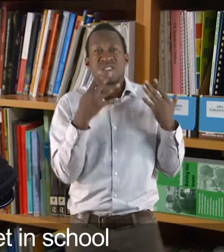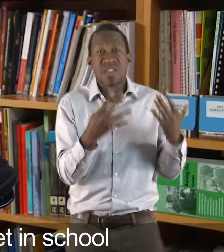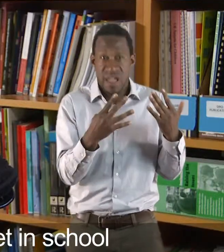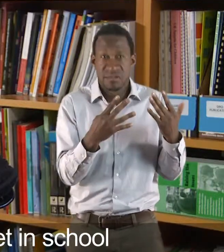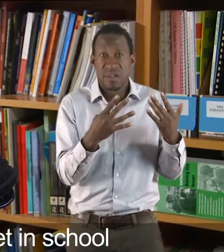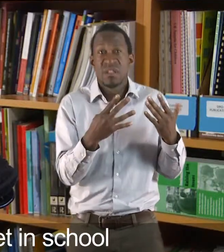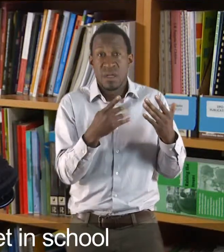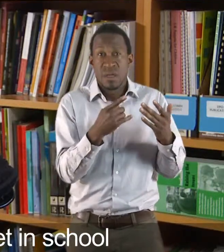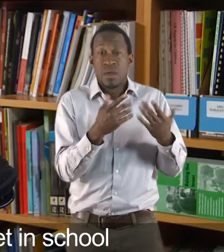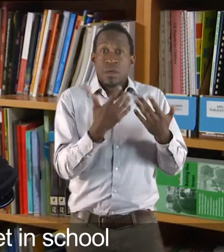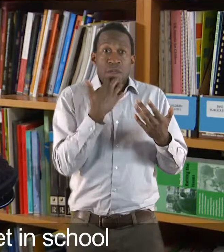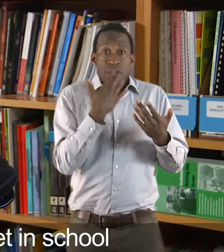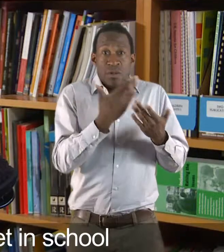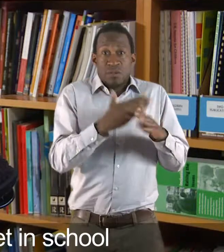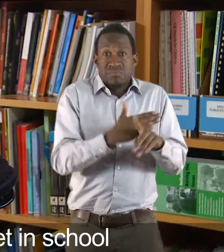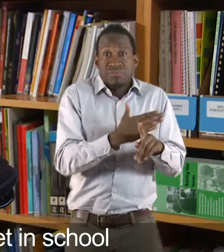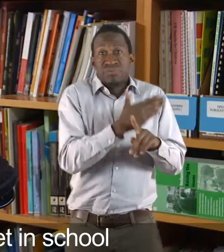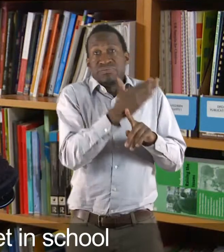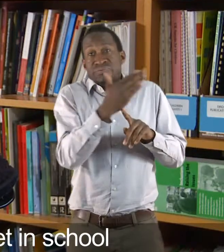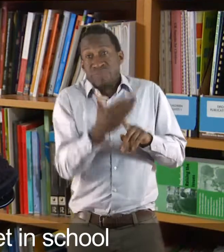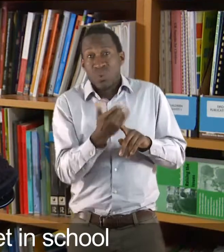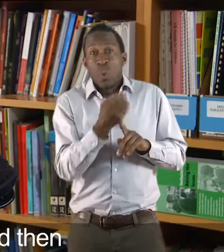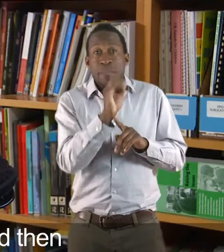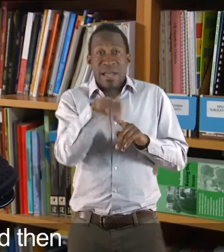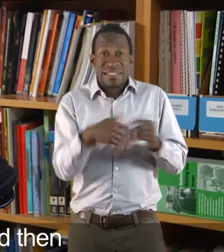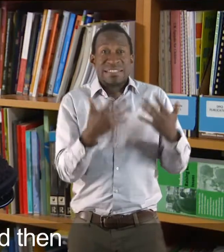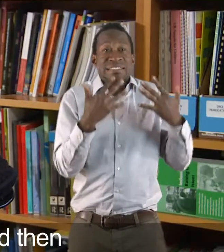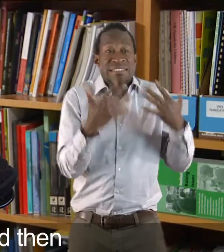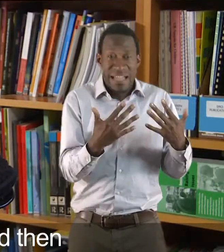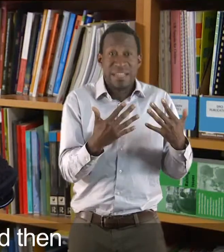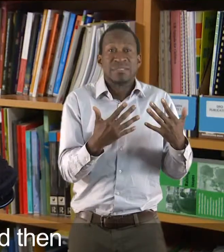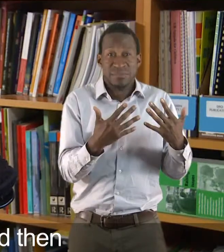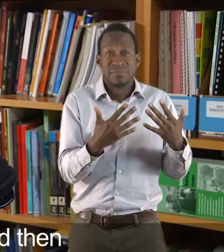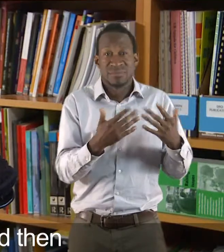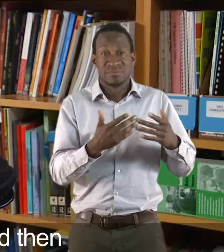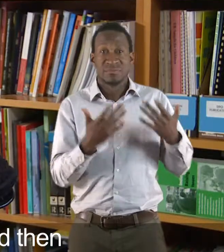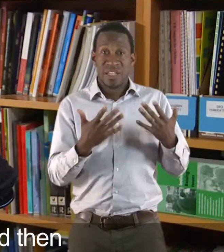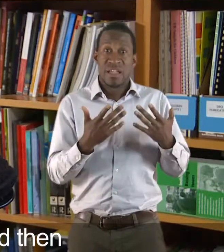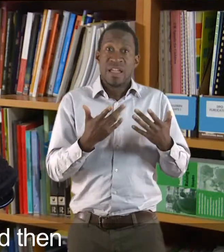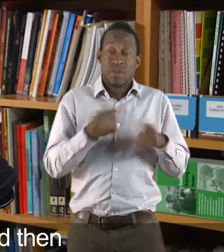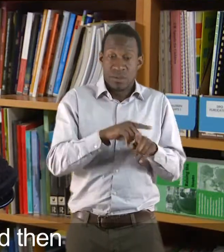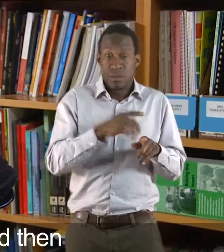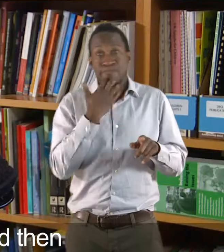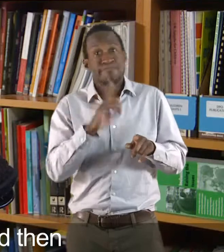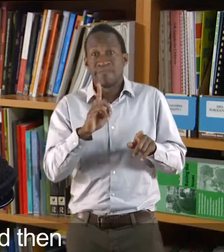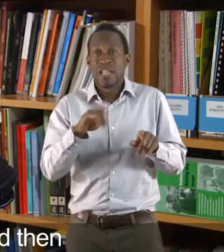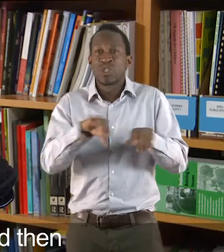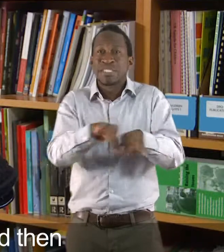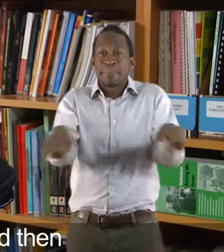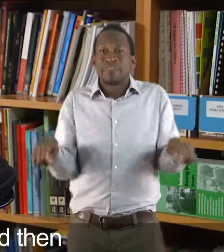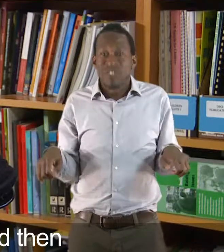sort of getting to school, maybe half nine, do that till about maybe quarter past ten. And then I would have to,